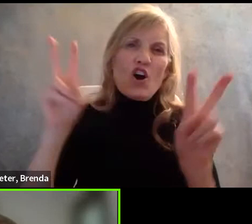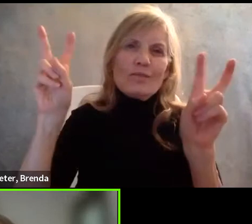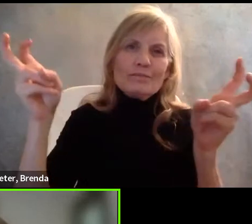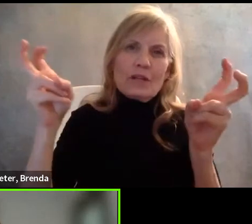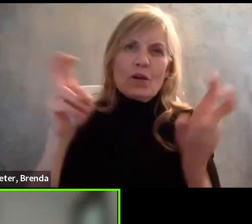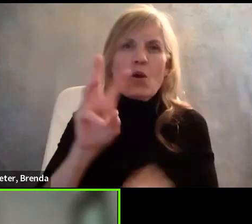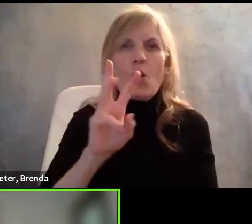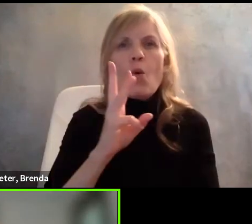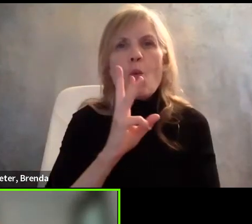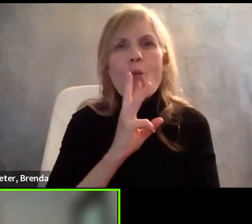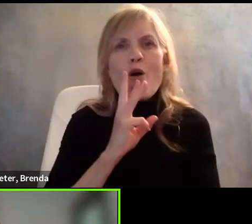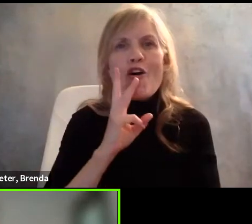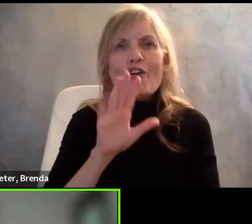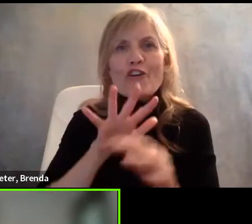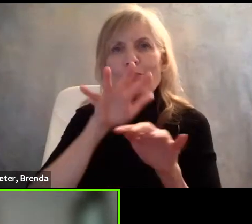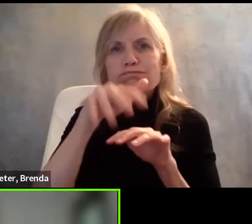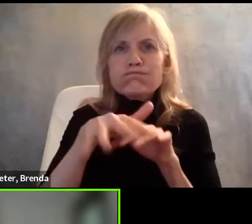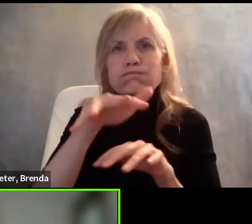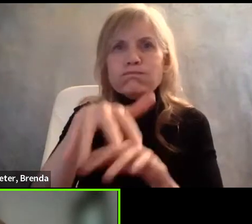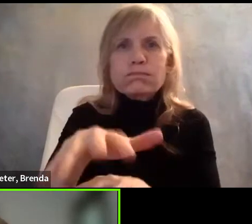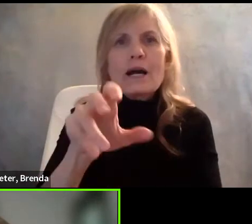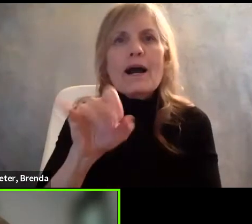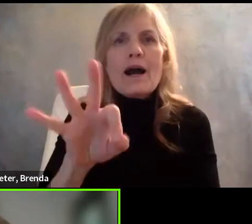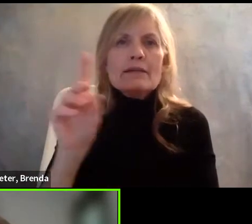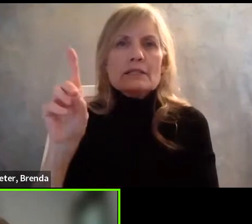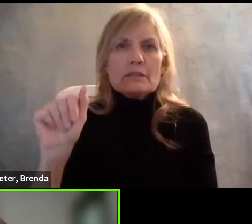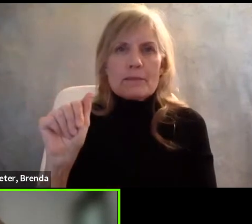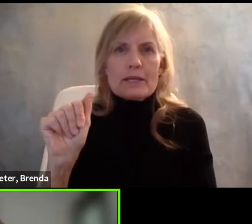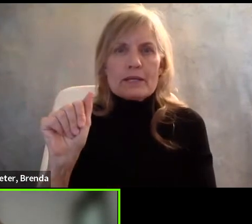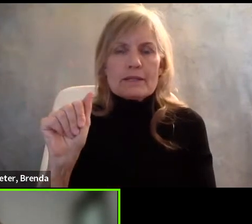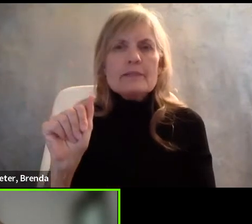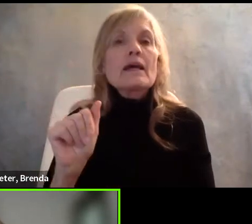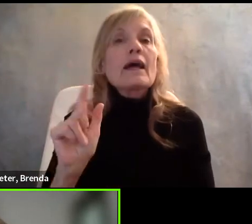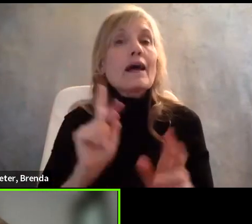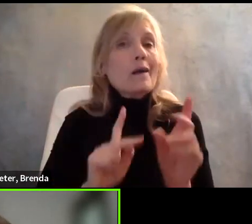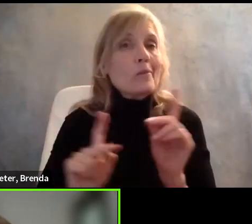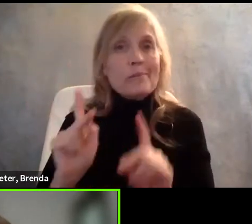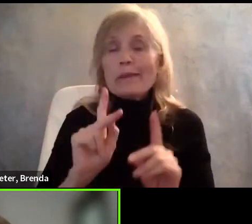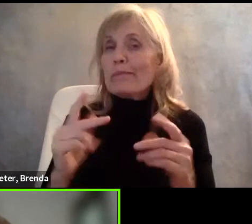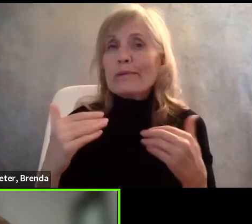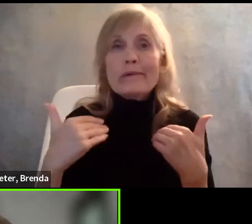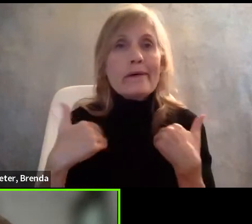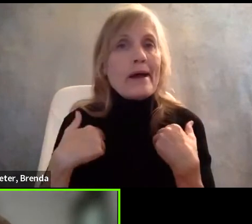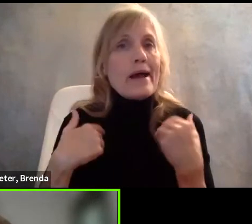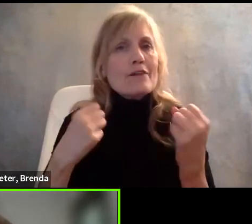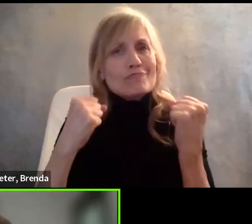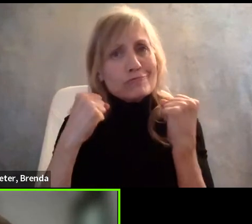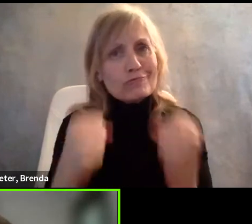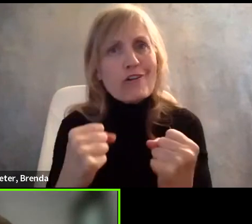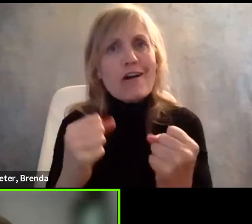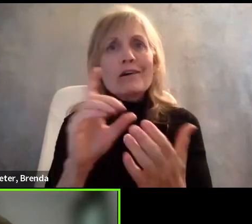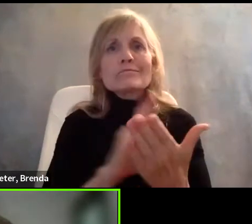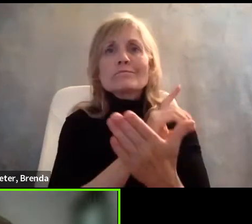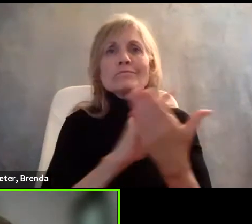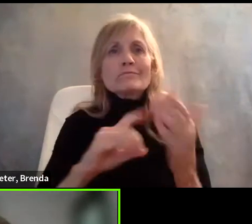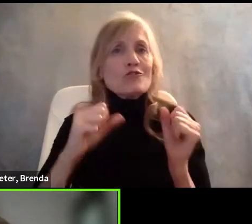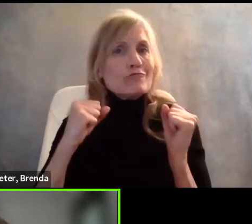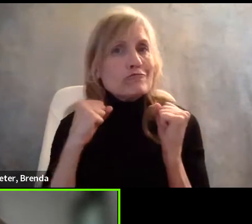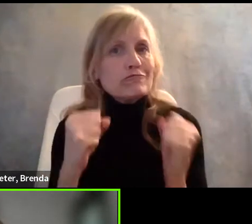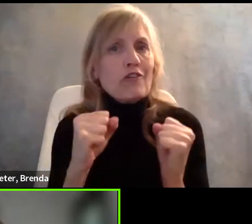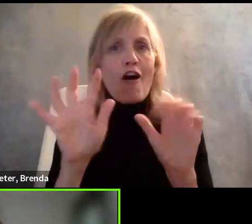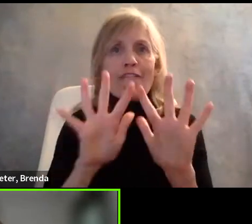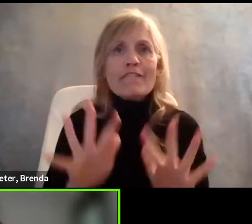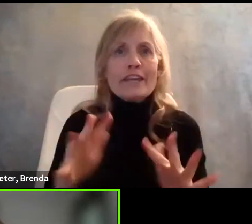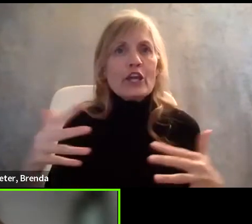of the disability. People continue to have tremendous prejudice and fear about people with mental health